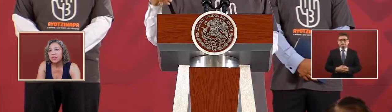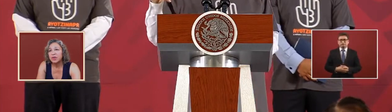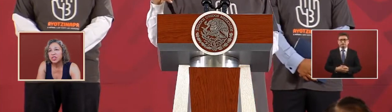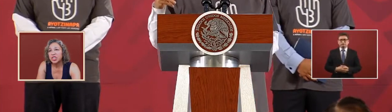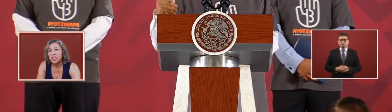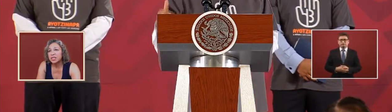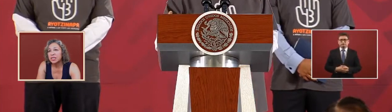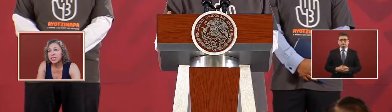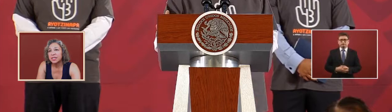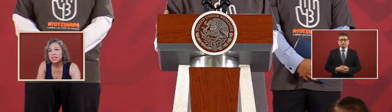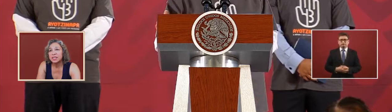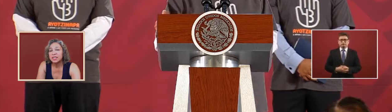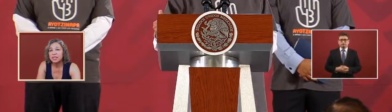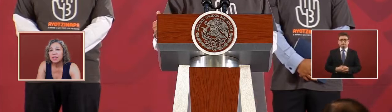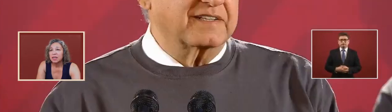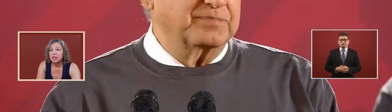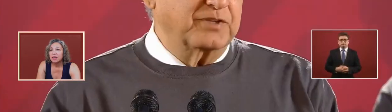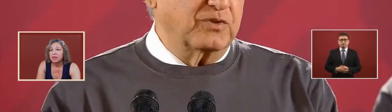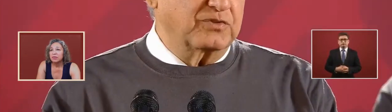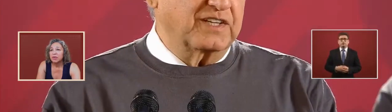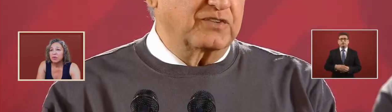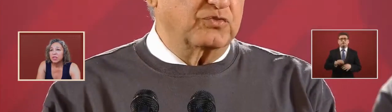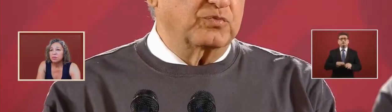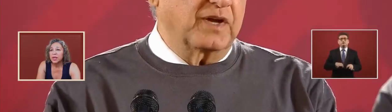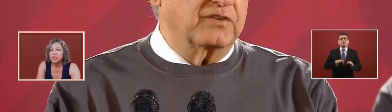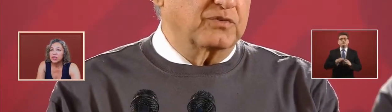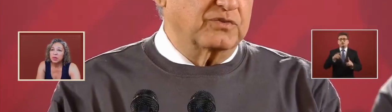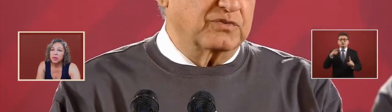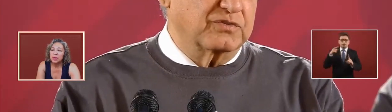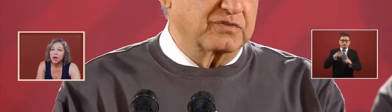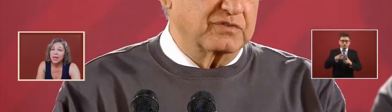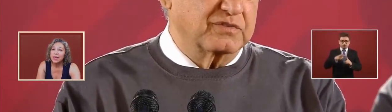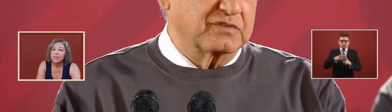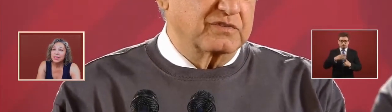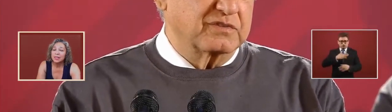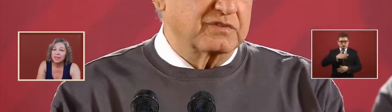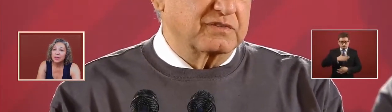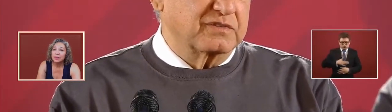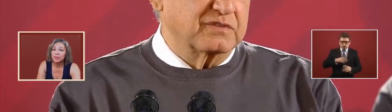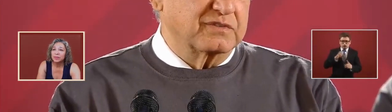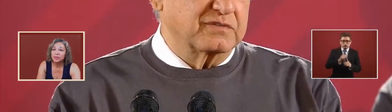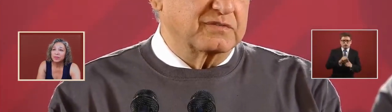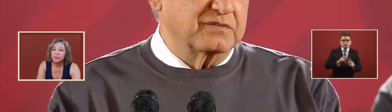for justice for respect for to human rights